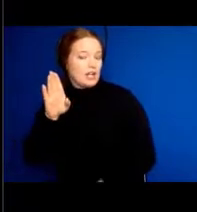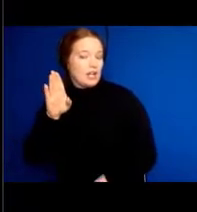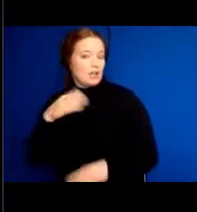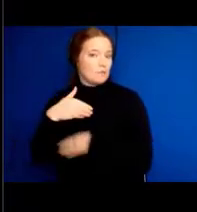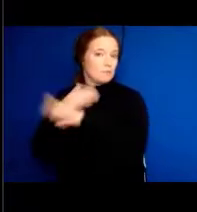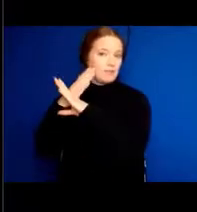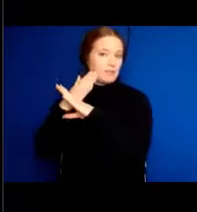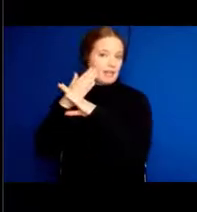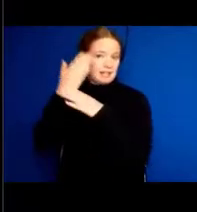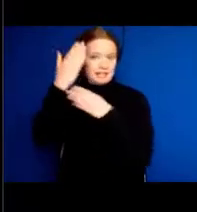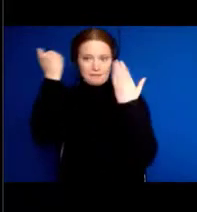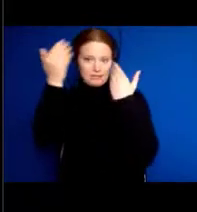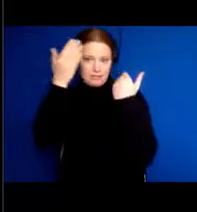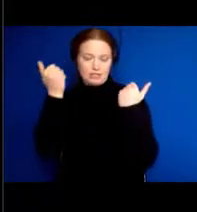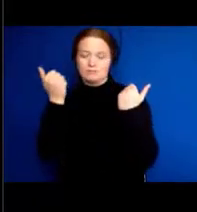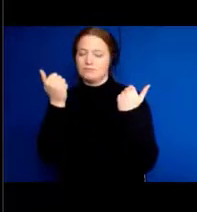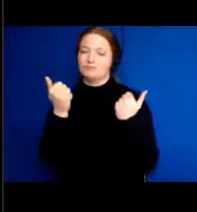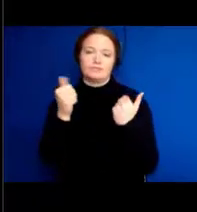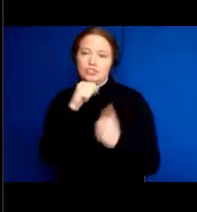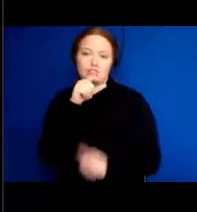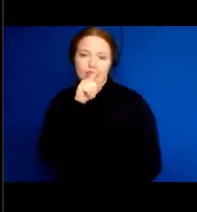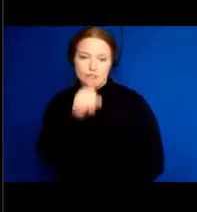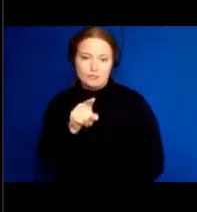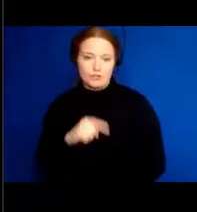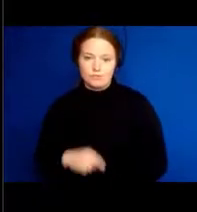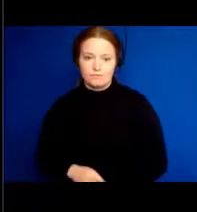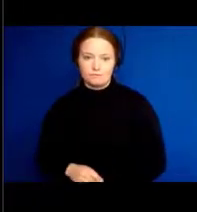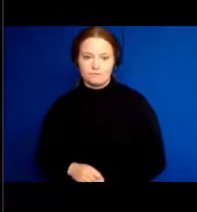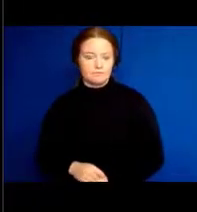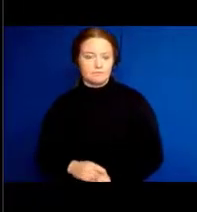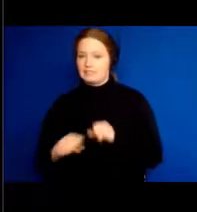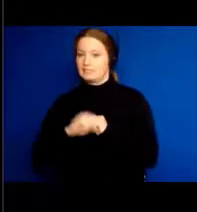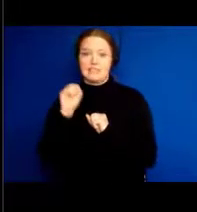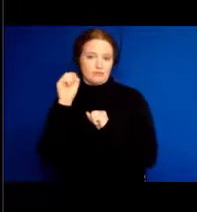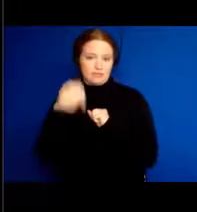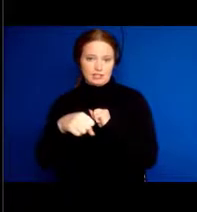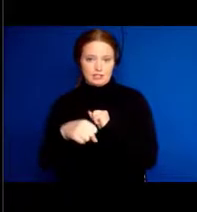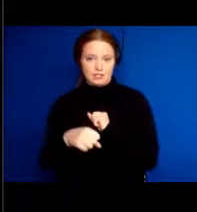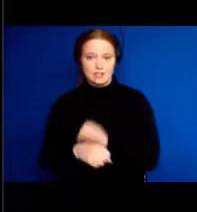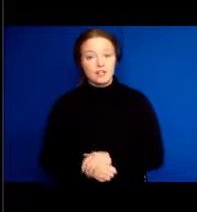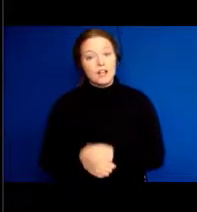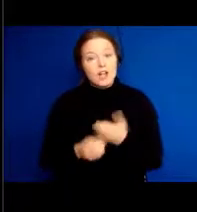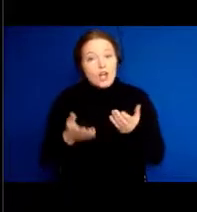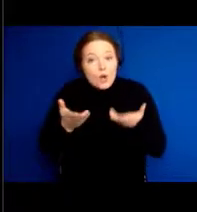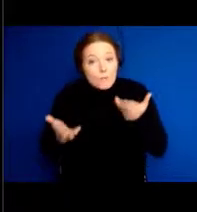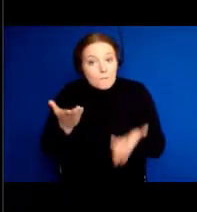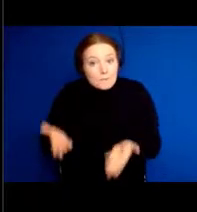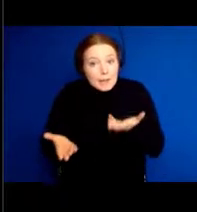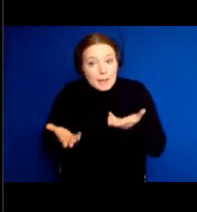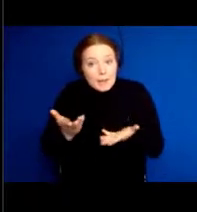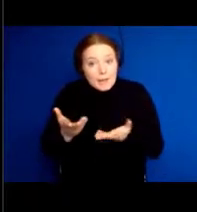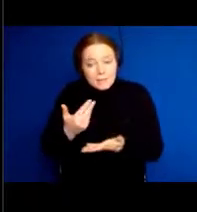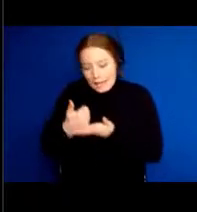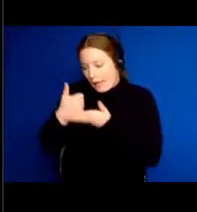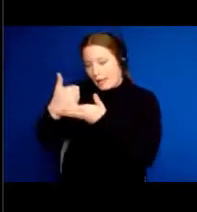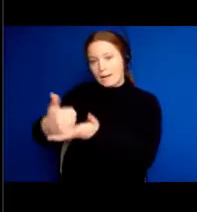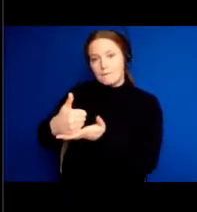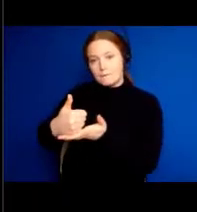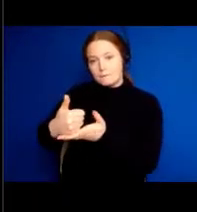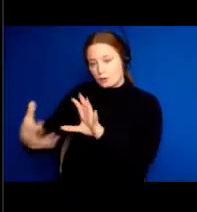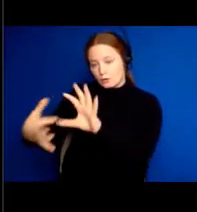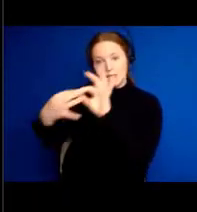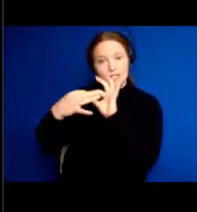And it's probably good for you to communicate. It probably is a good way to reconnect